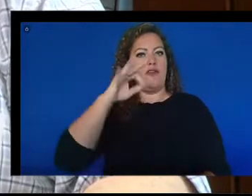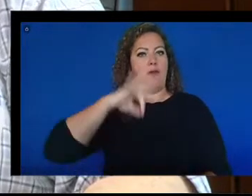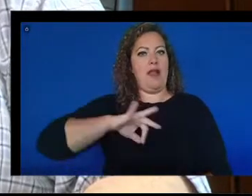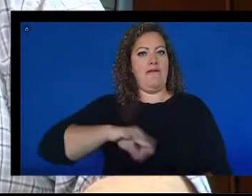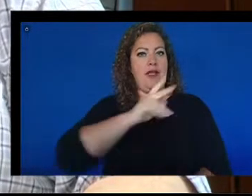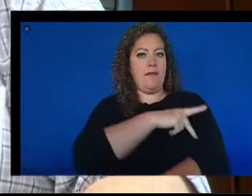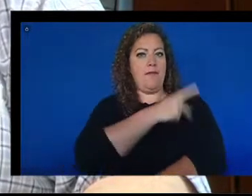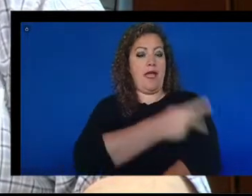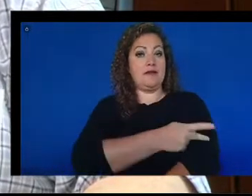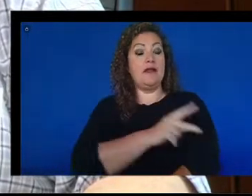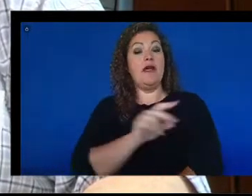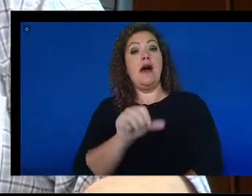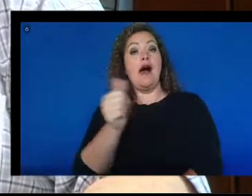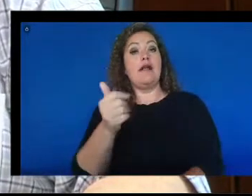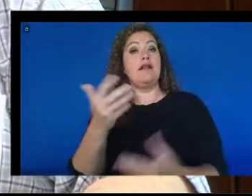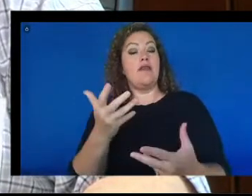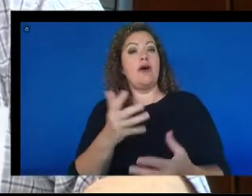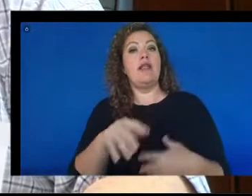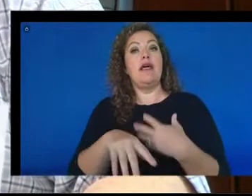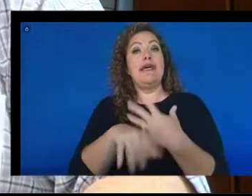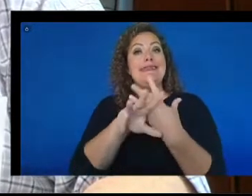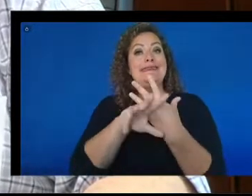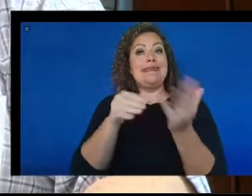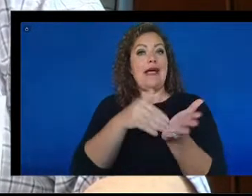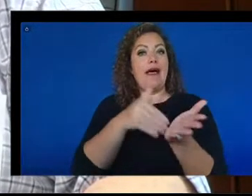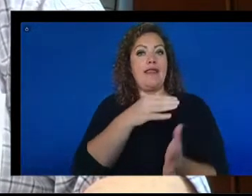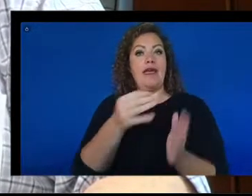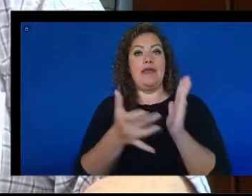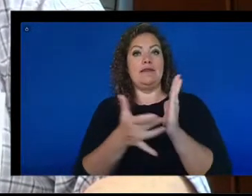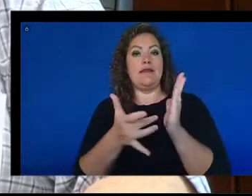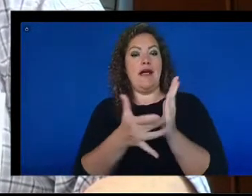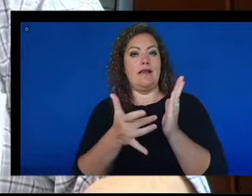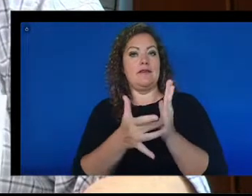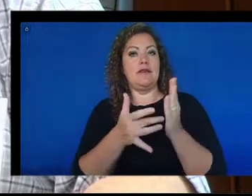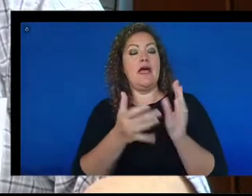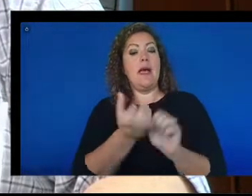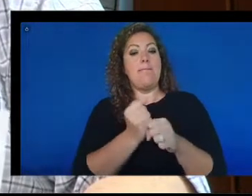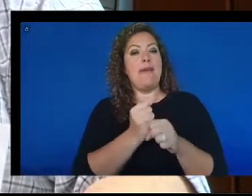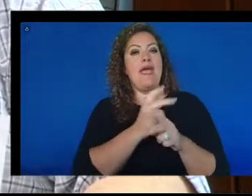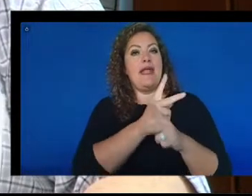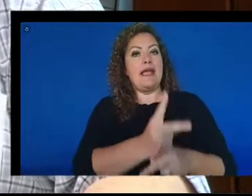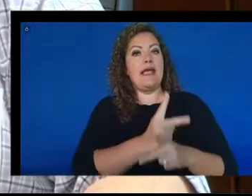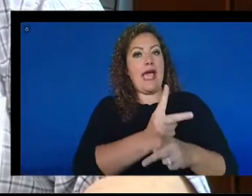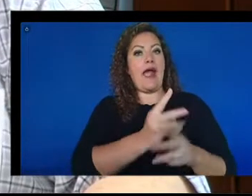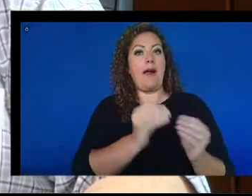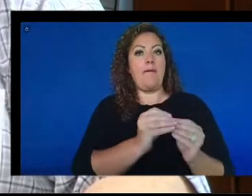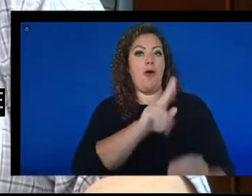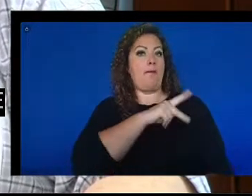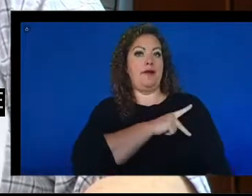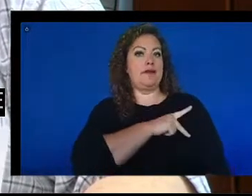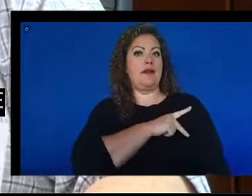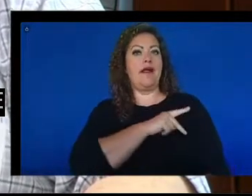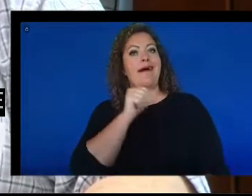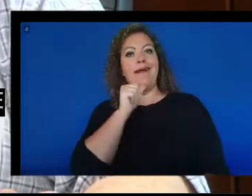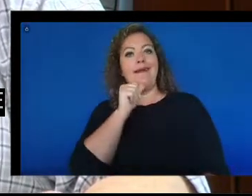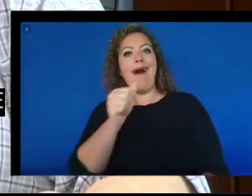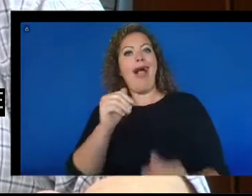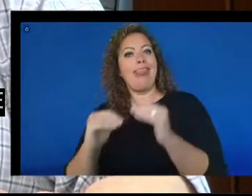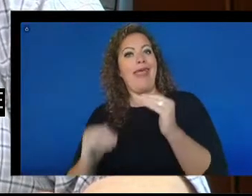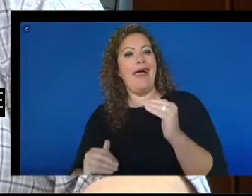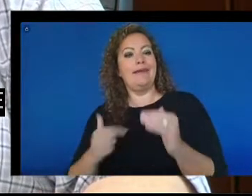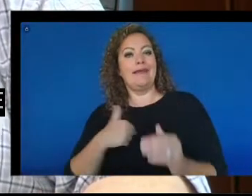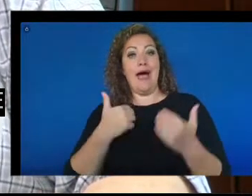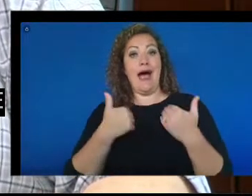Another point is that telehealth and technology have made care more personal, not less. I have five different